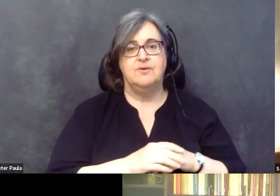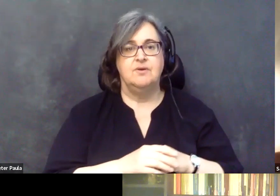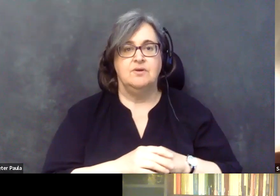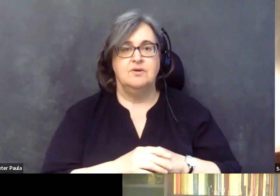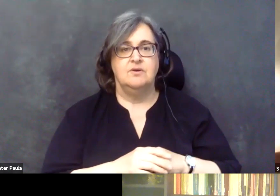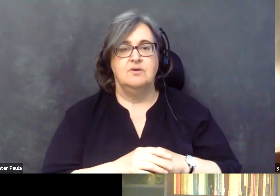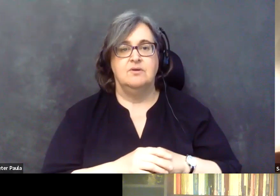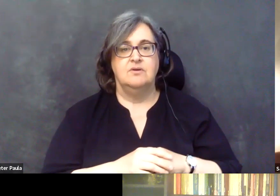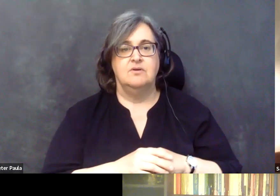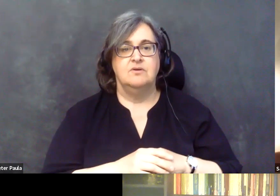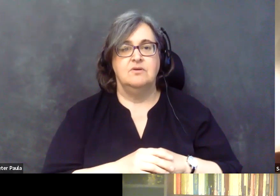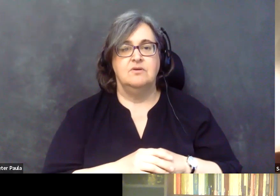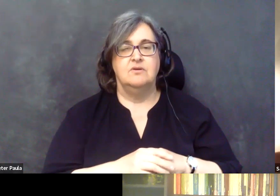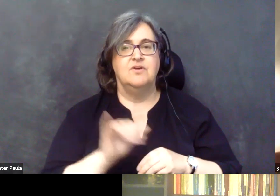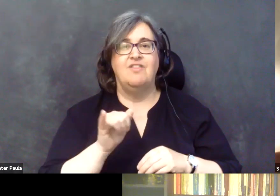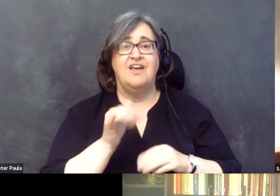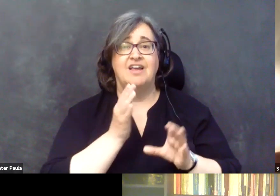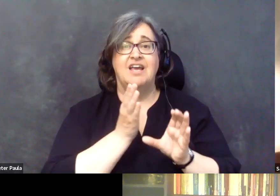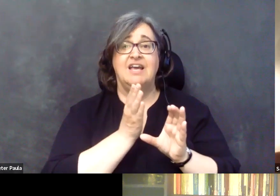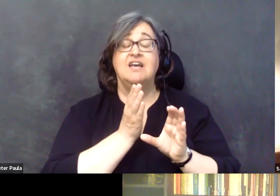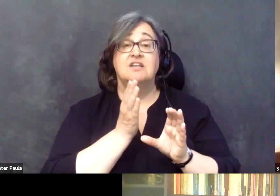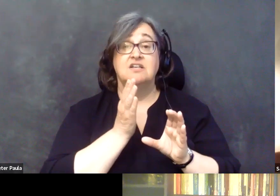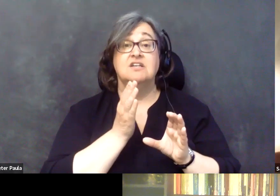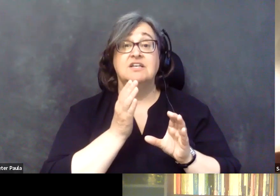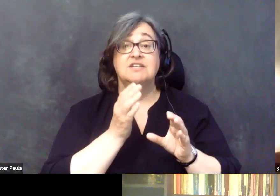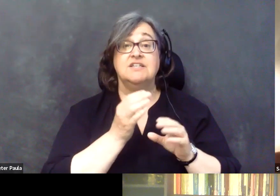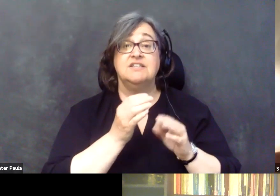including, you know, telepsychiatry, actually telepsychiatry,